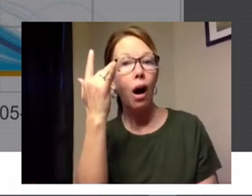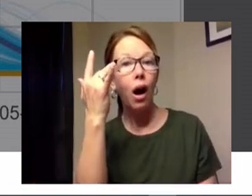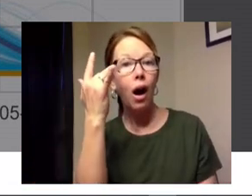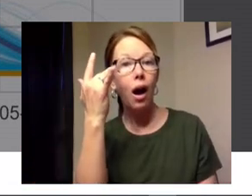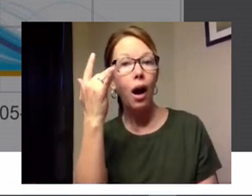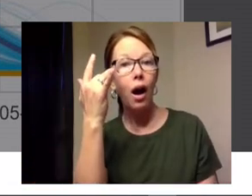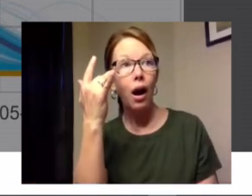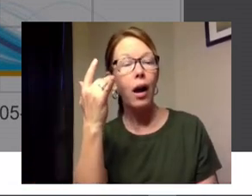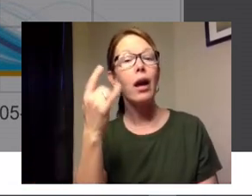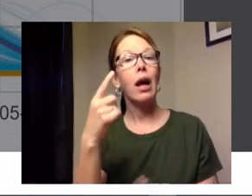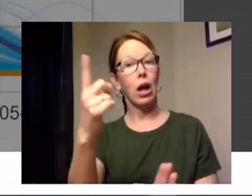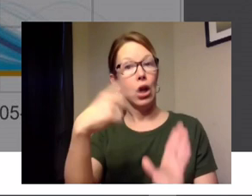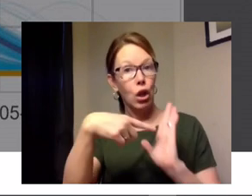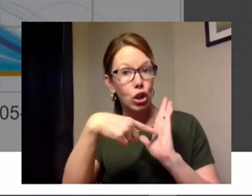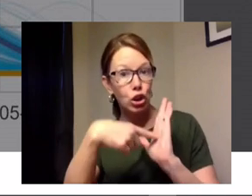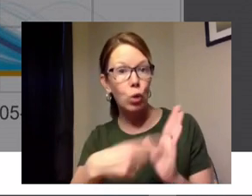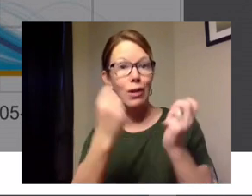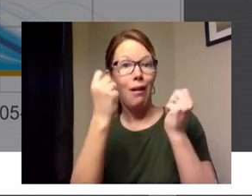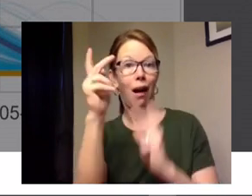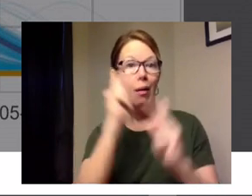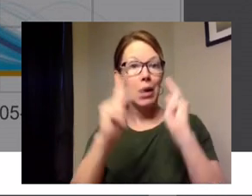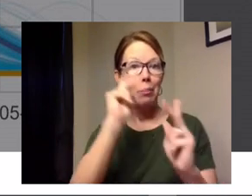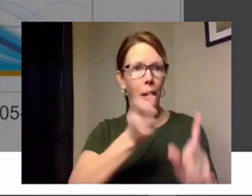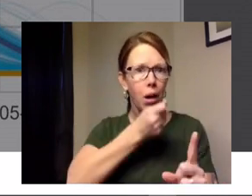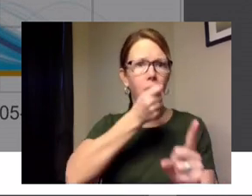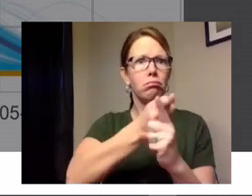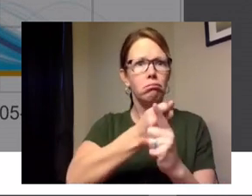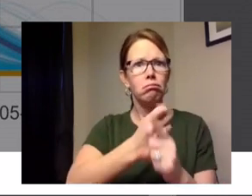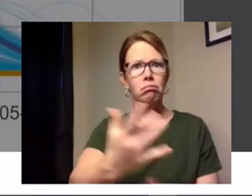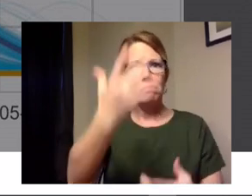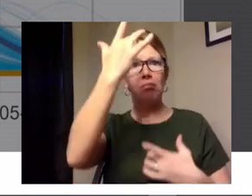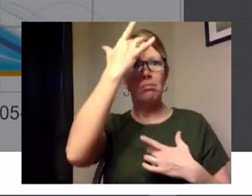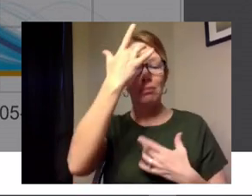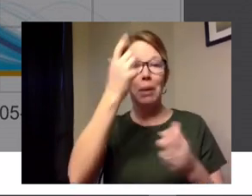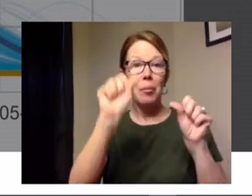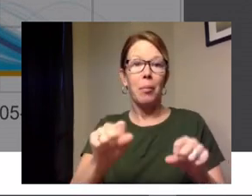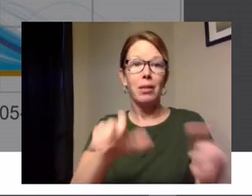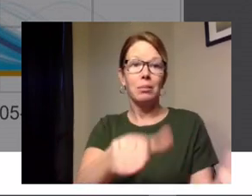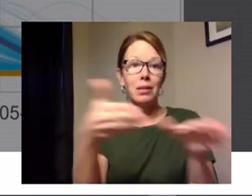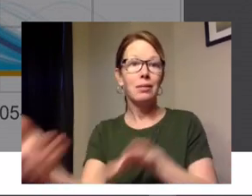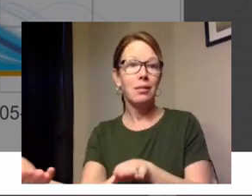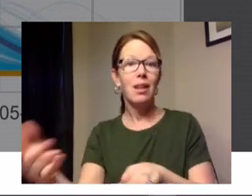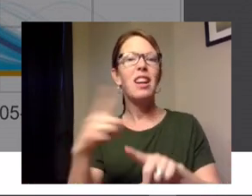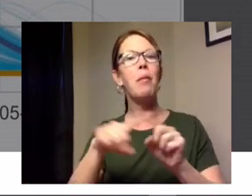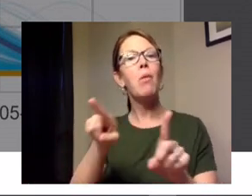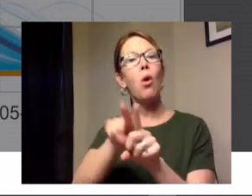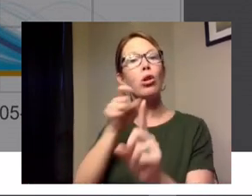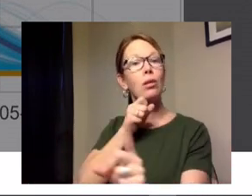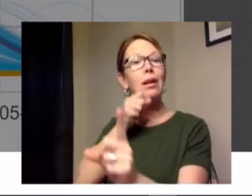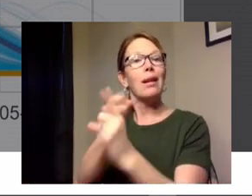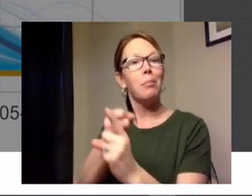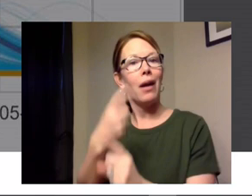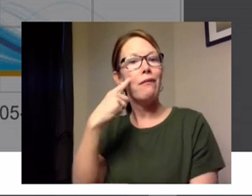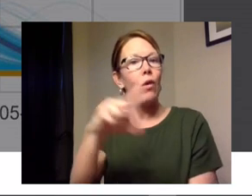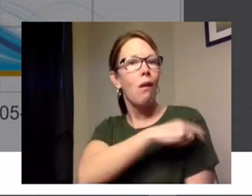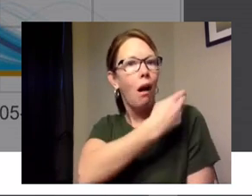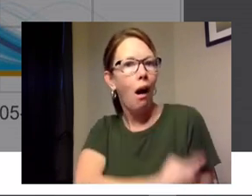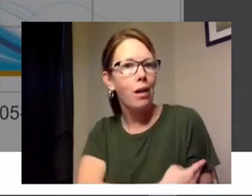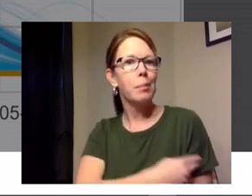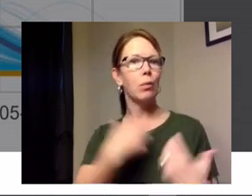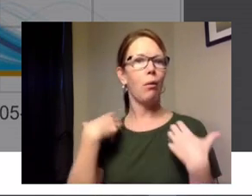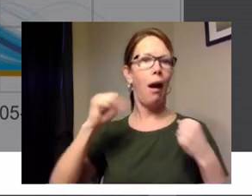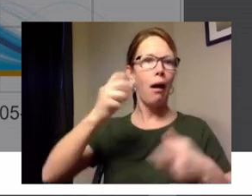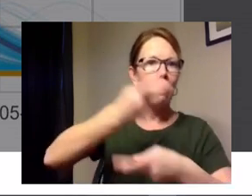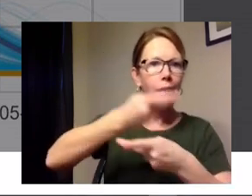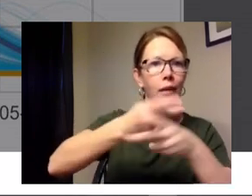indicates how many people would be ill and die but there's also the impact on the healthcare system because